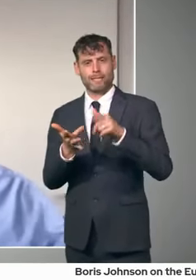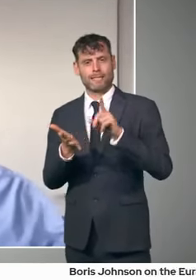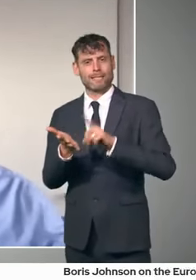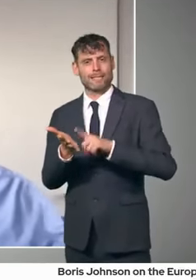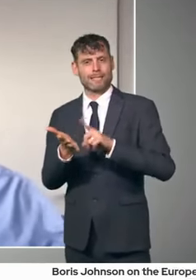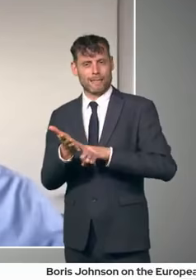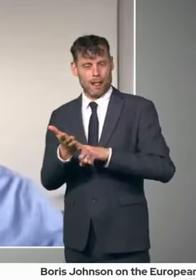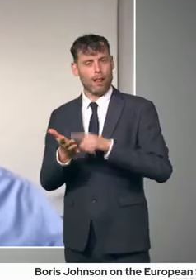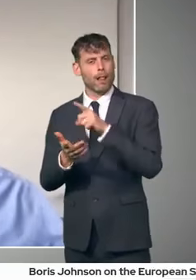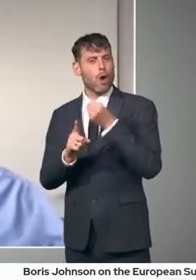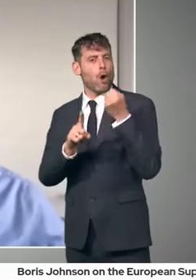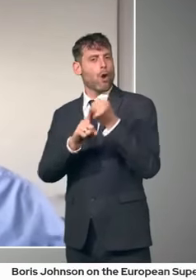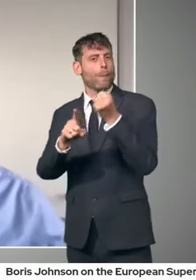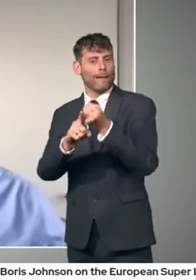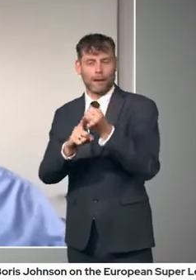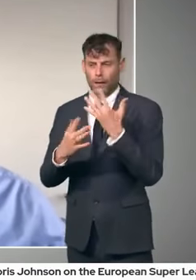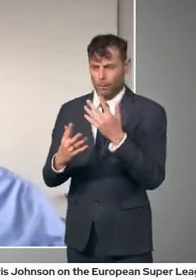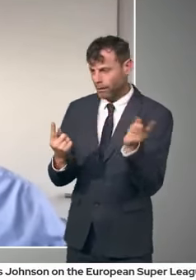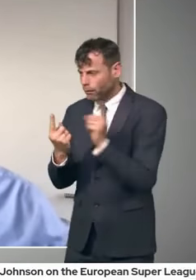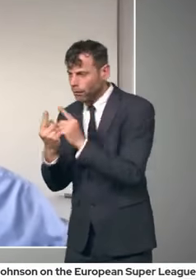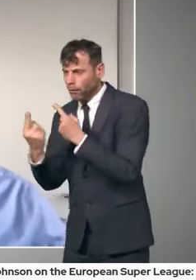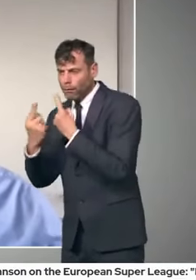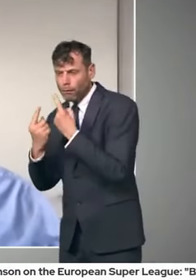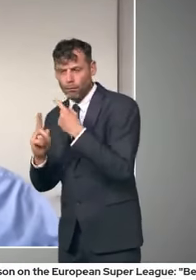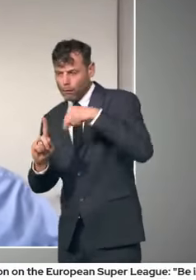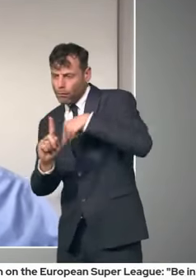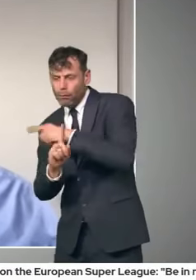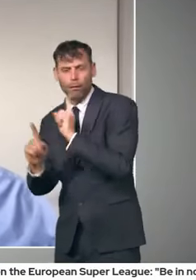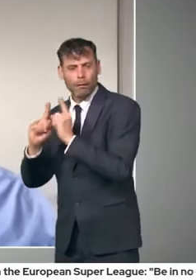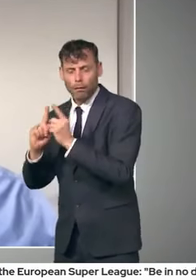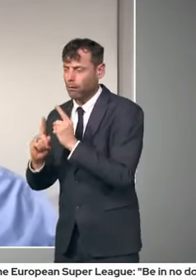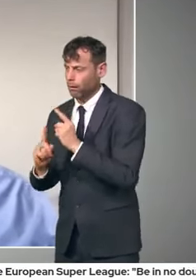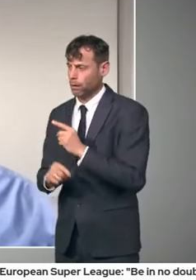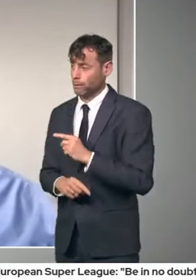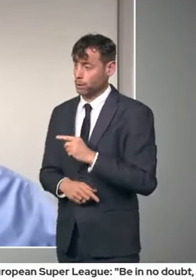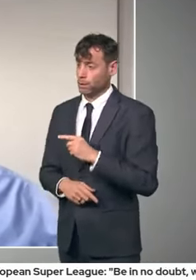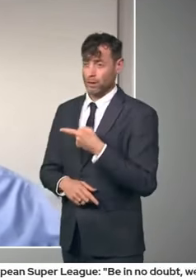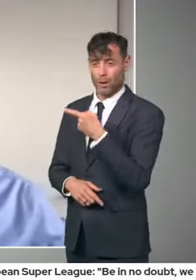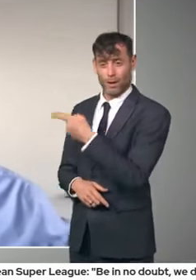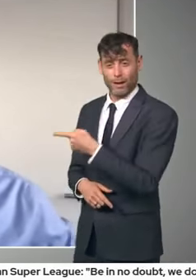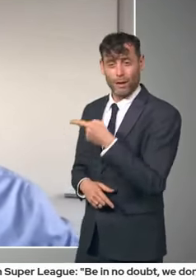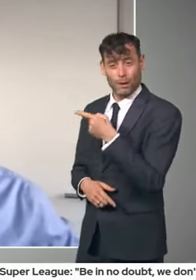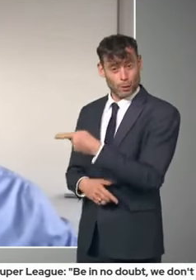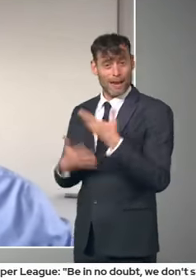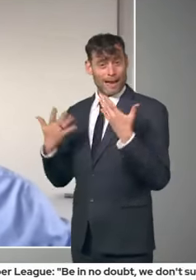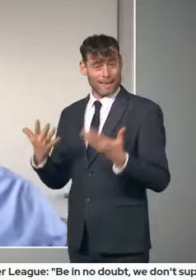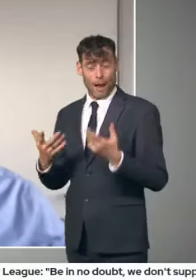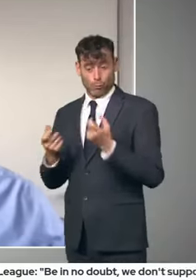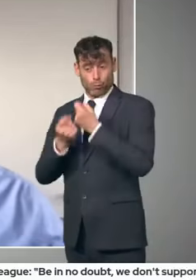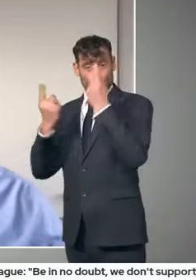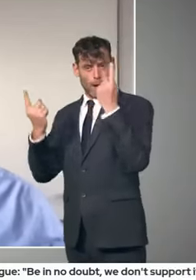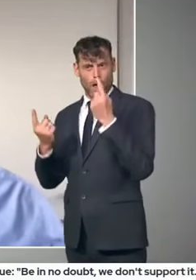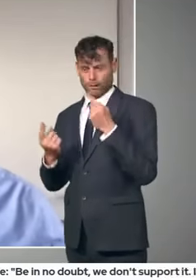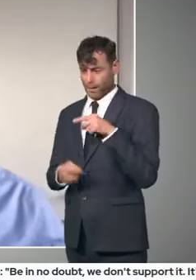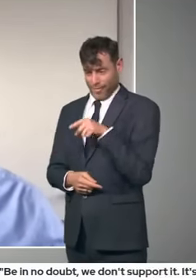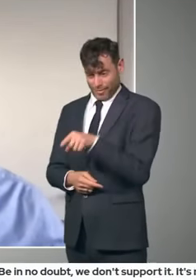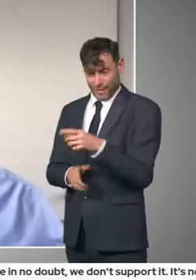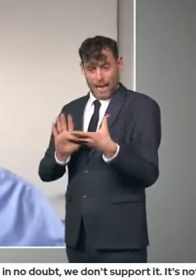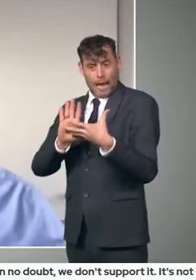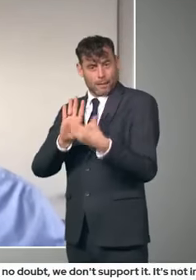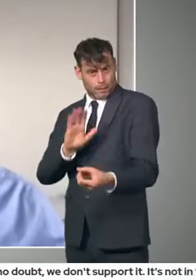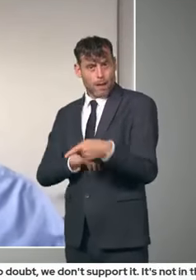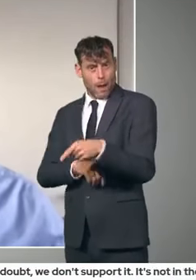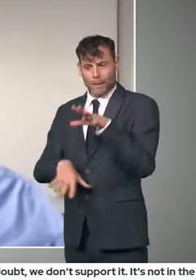quote, it would have been wise for Mr. Johnson to have declared this as a conflict of interest and a failure to do so could have constituted a breach of the Nolan